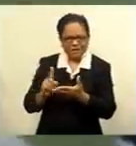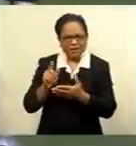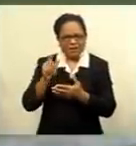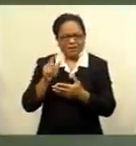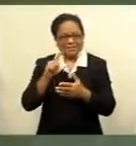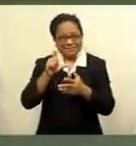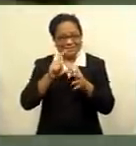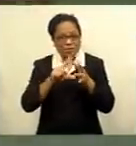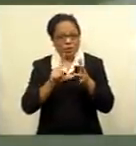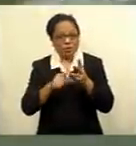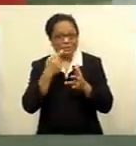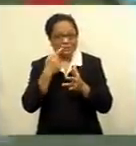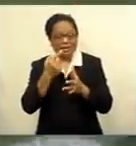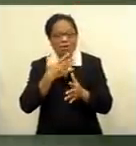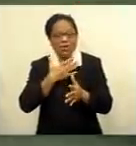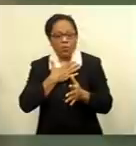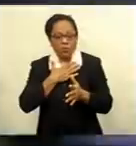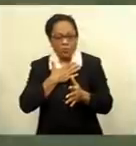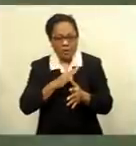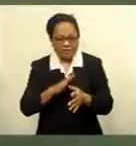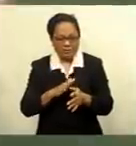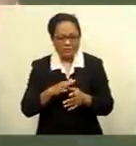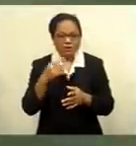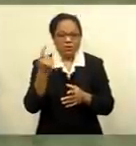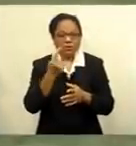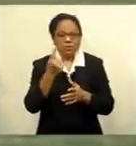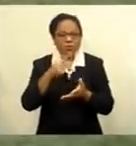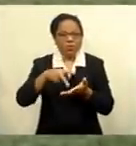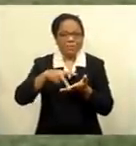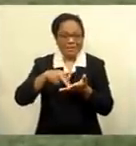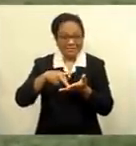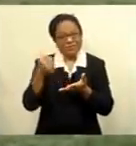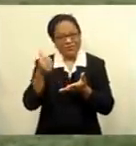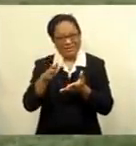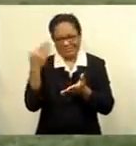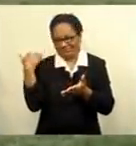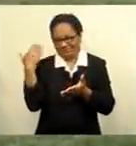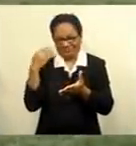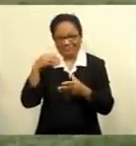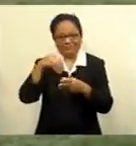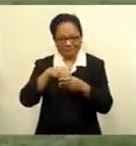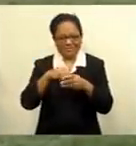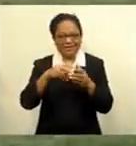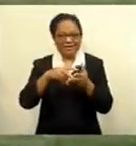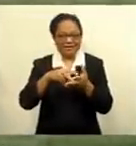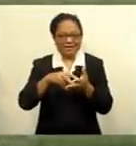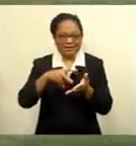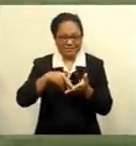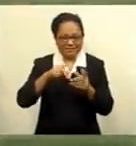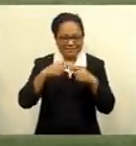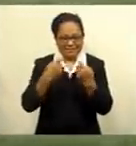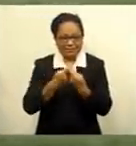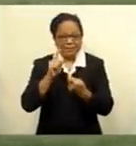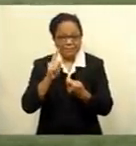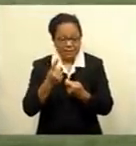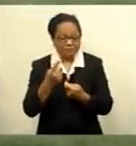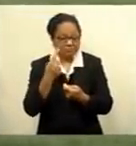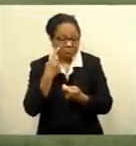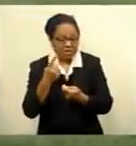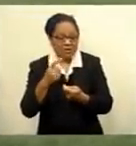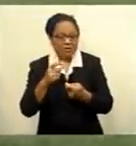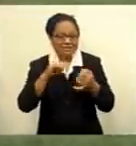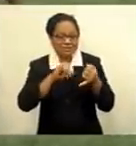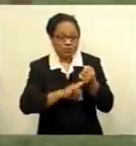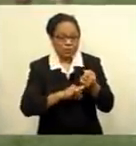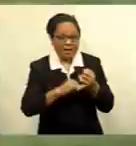is securing the Fiji Mbati players who are currently playing in the NRL, but adds they are looking at other options like pulling players from the Super League